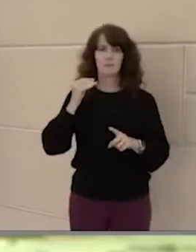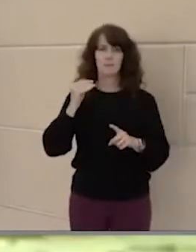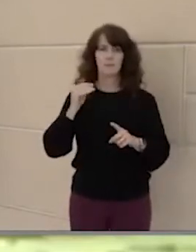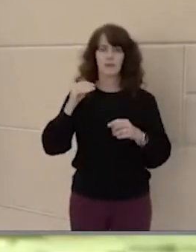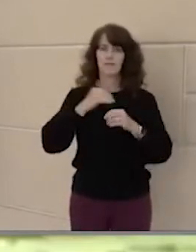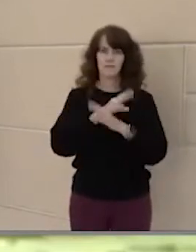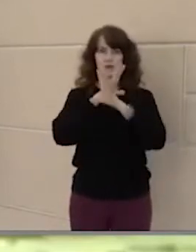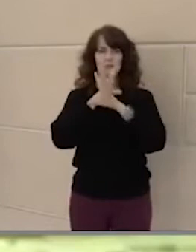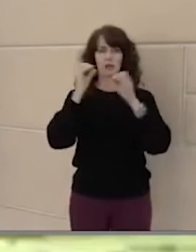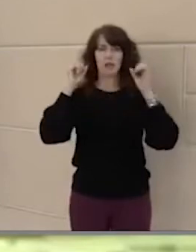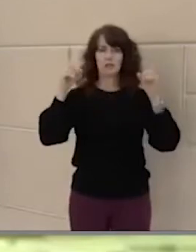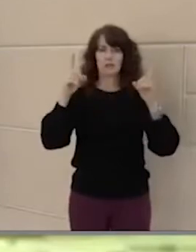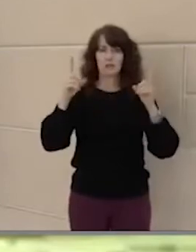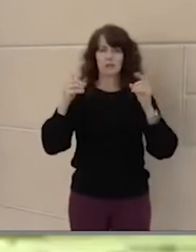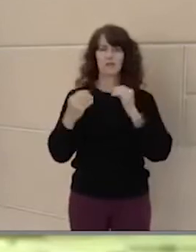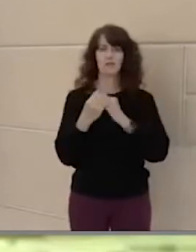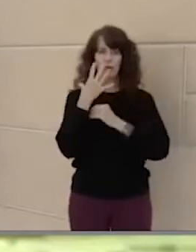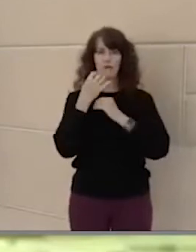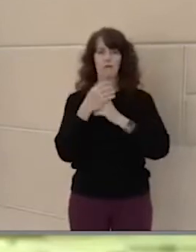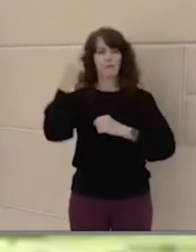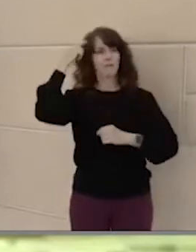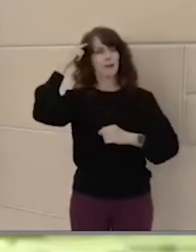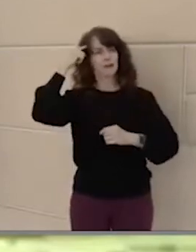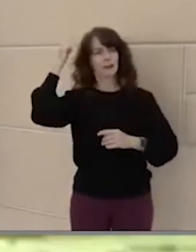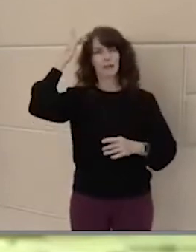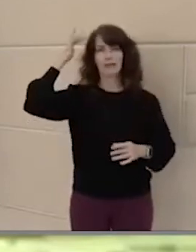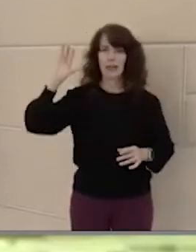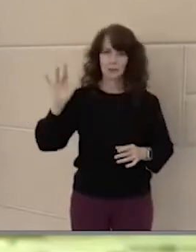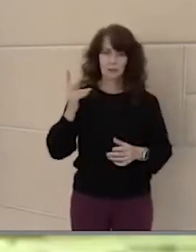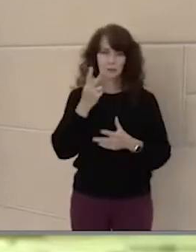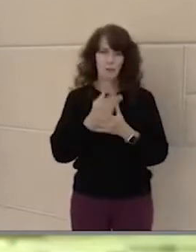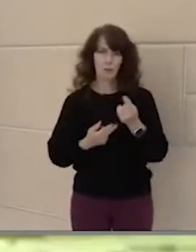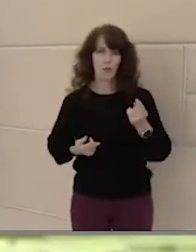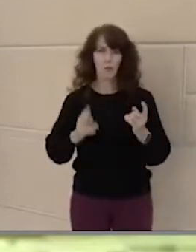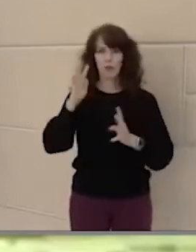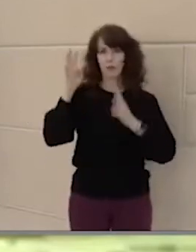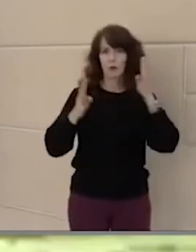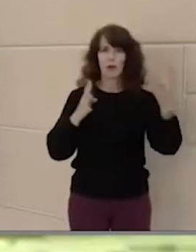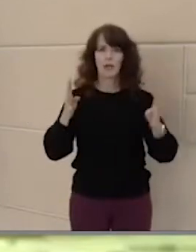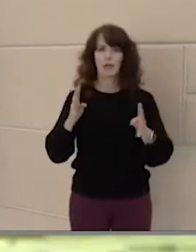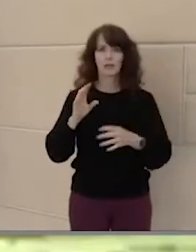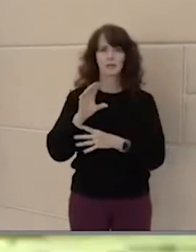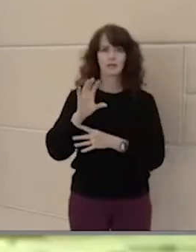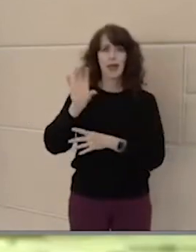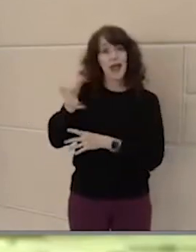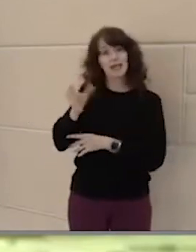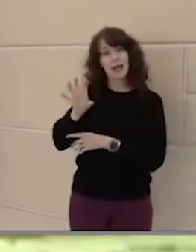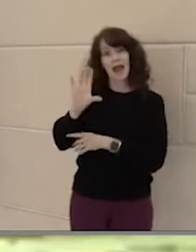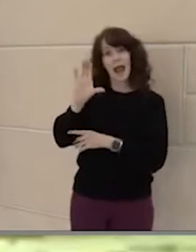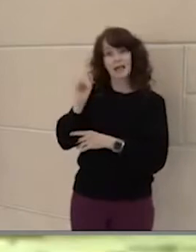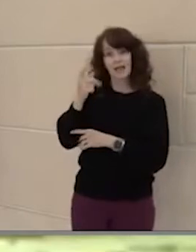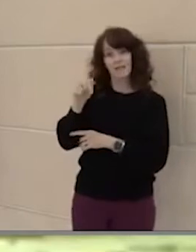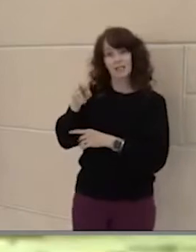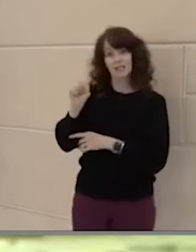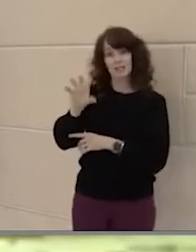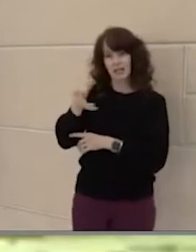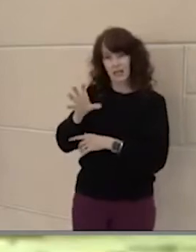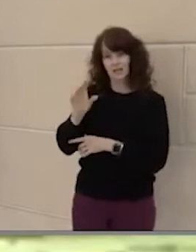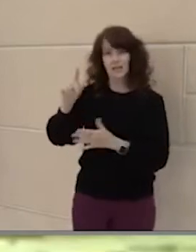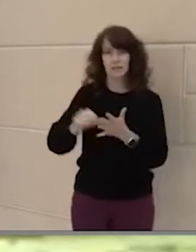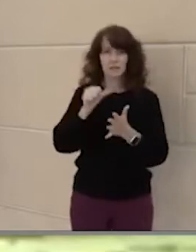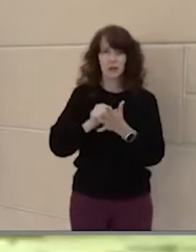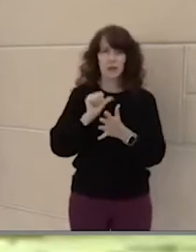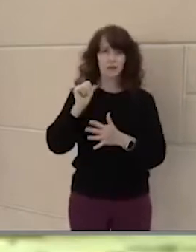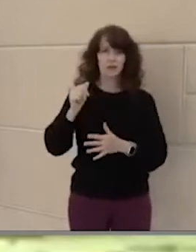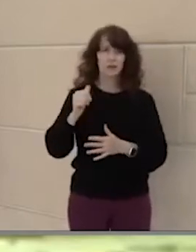education takes on you, both mentally and intellectually. By creating a Canvas page with full tutoring schedules, mental support request forms,